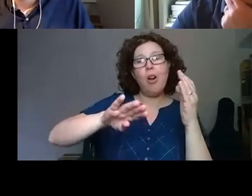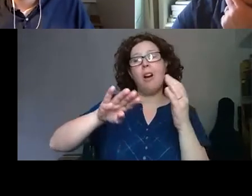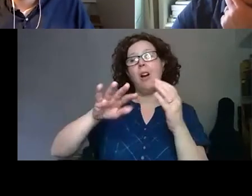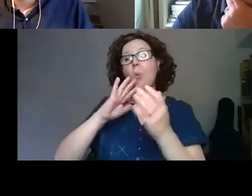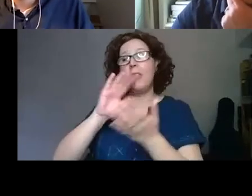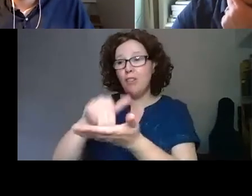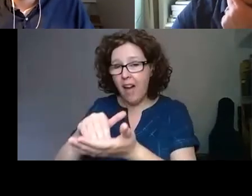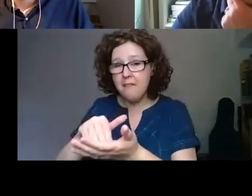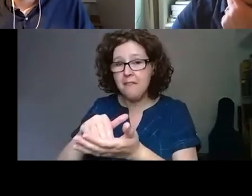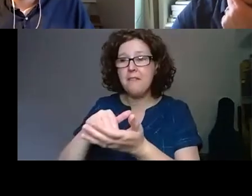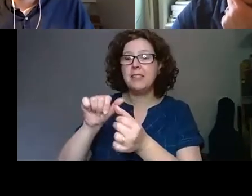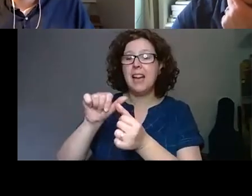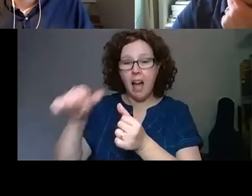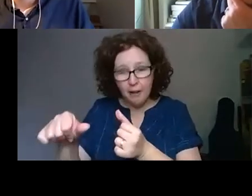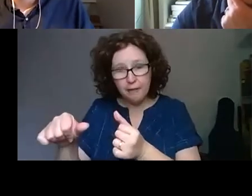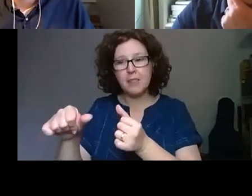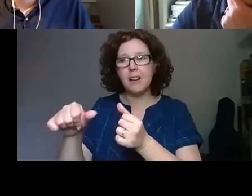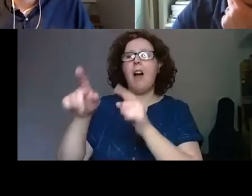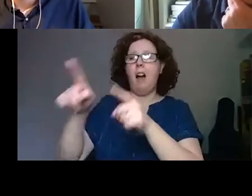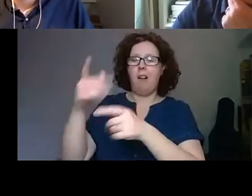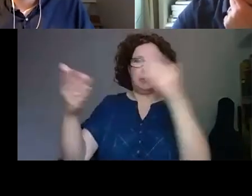behind or beyond exhibitions.